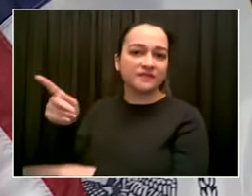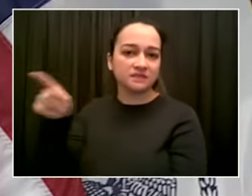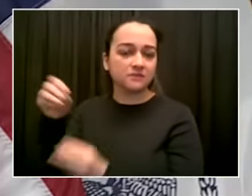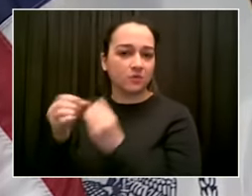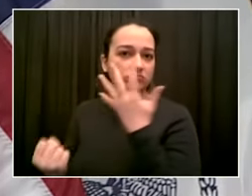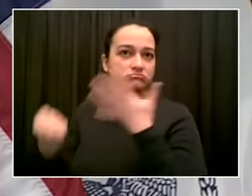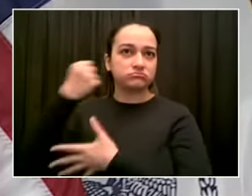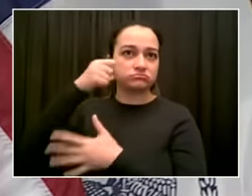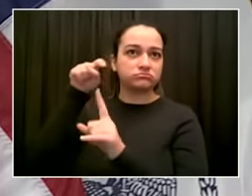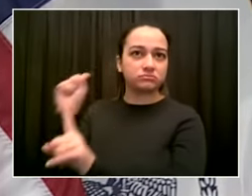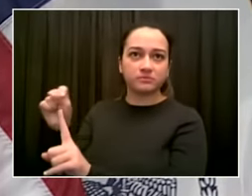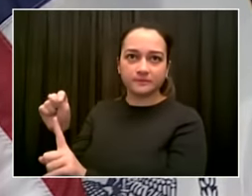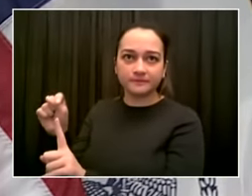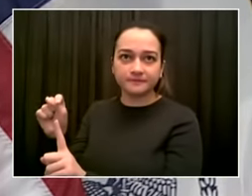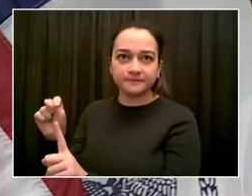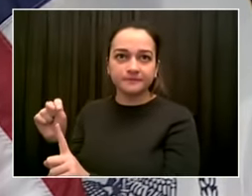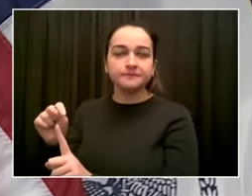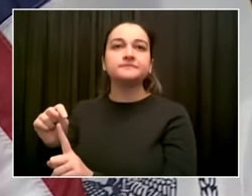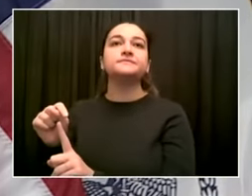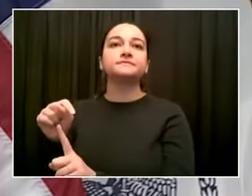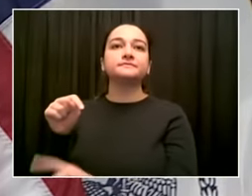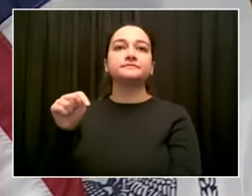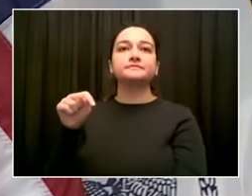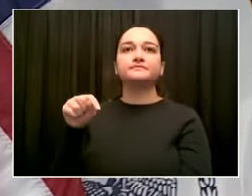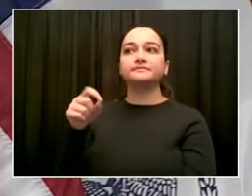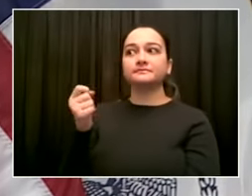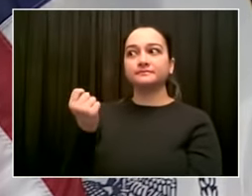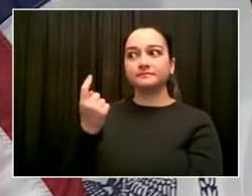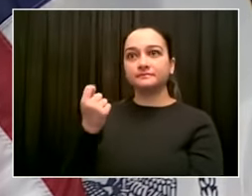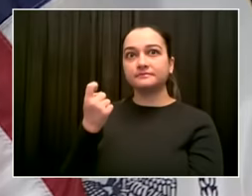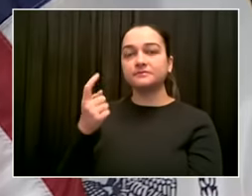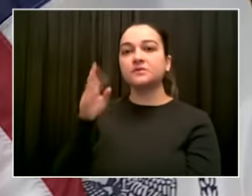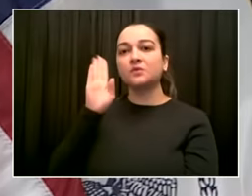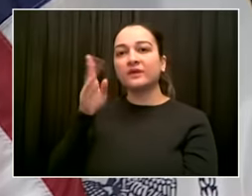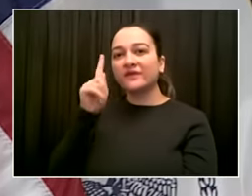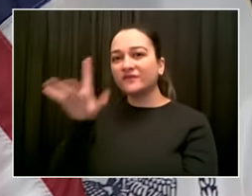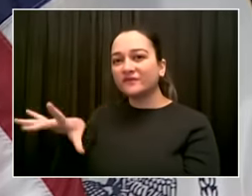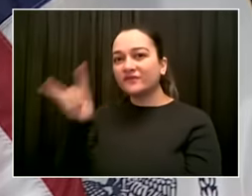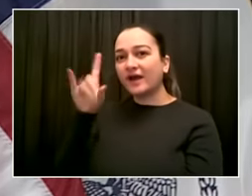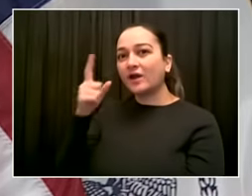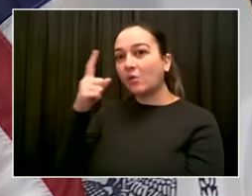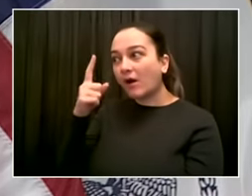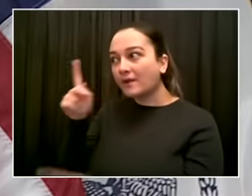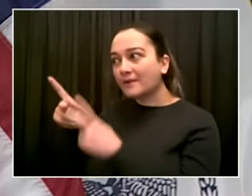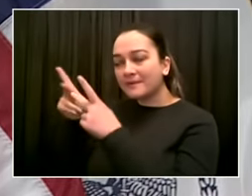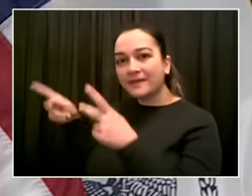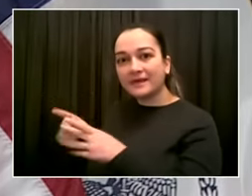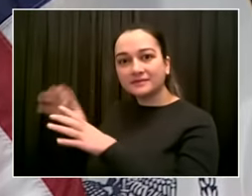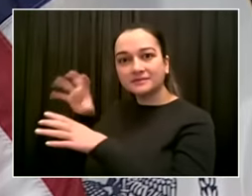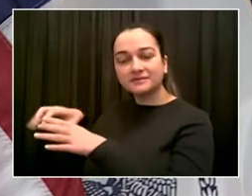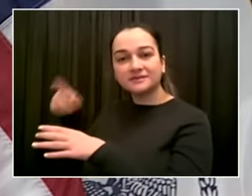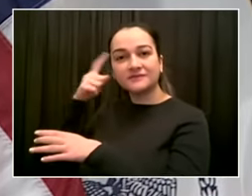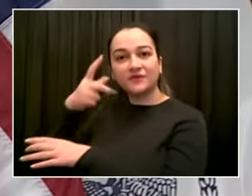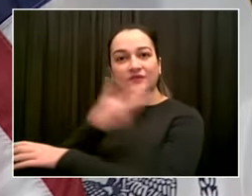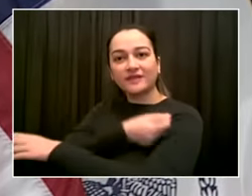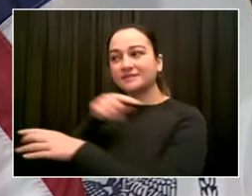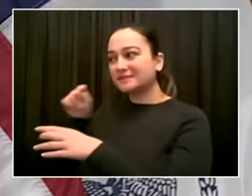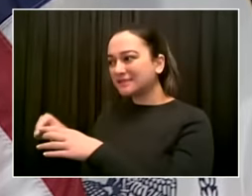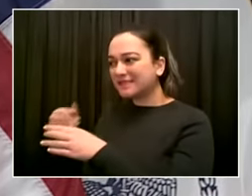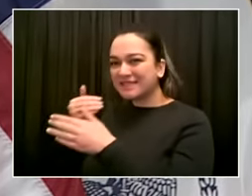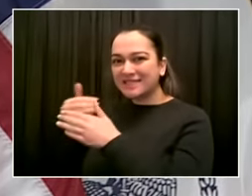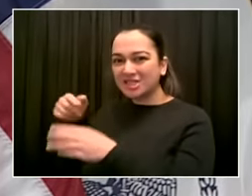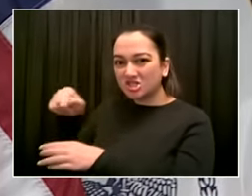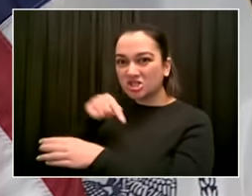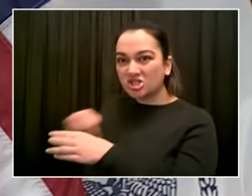have a plan we're developing now that we'll be announcing in more detail for homebound seniors using the Johnson & Johnson vaccine because it's much more portable.